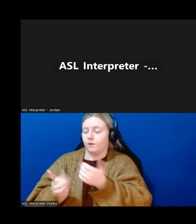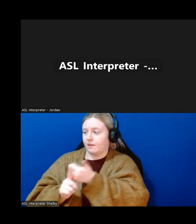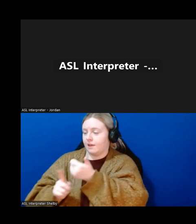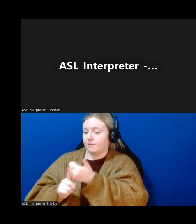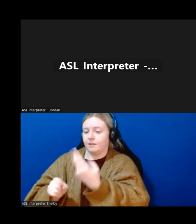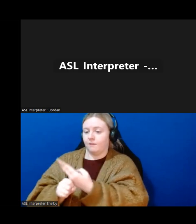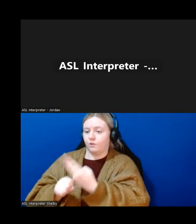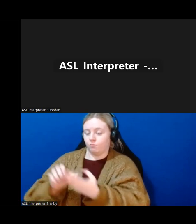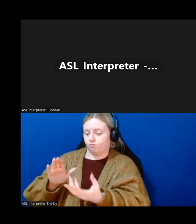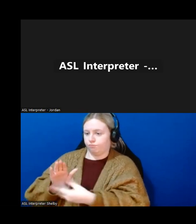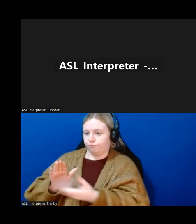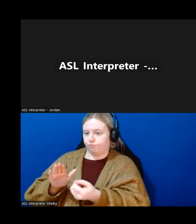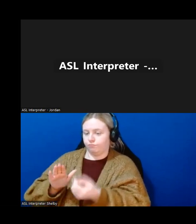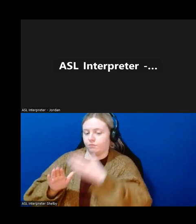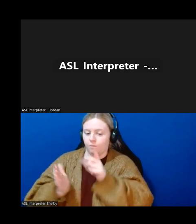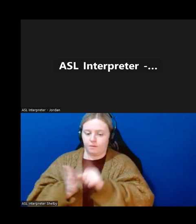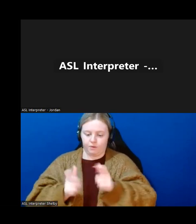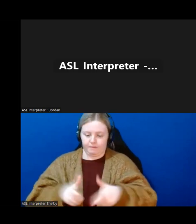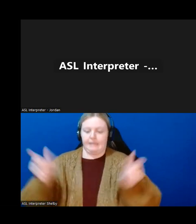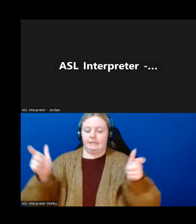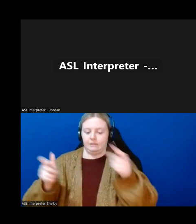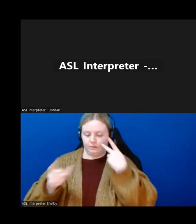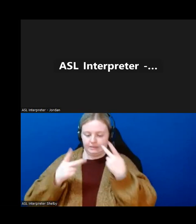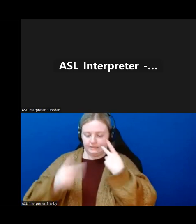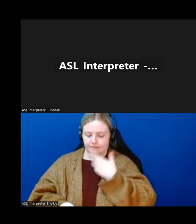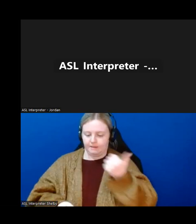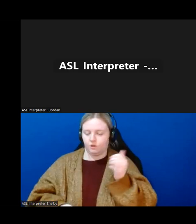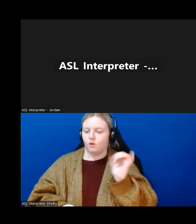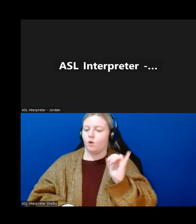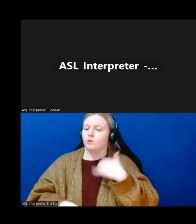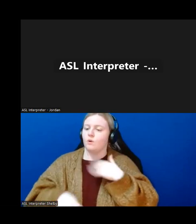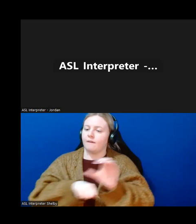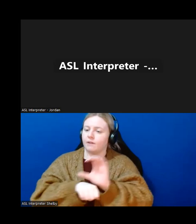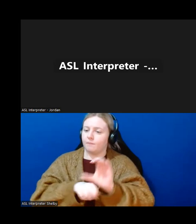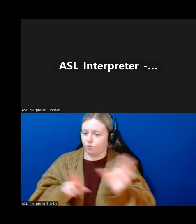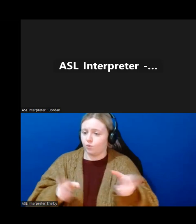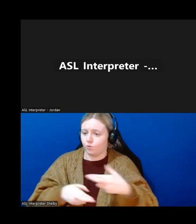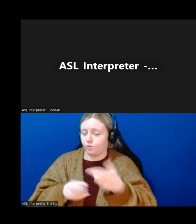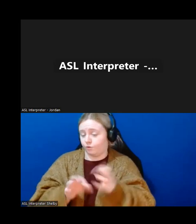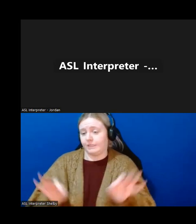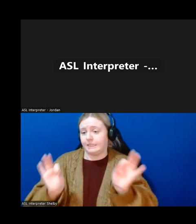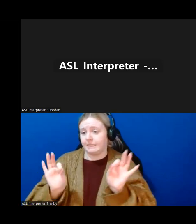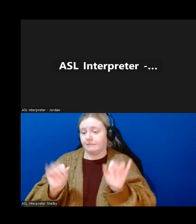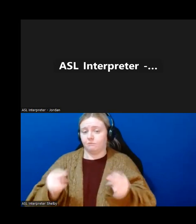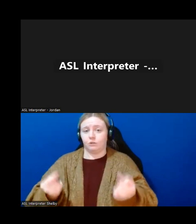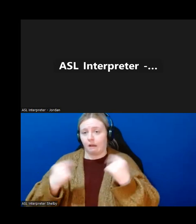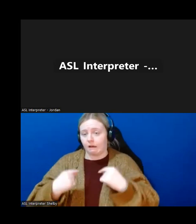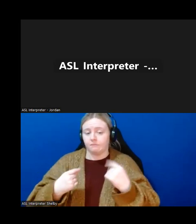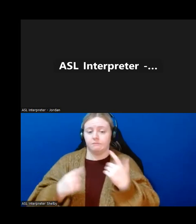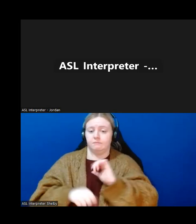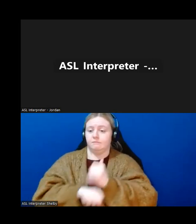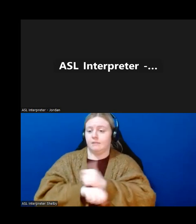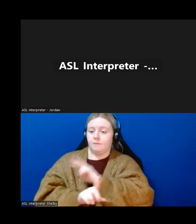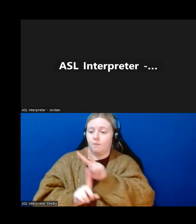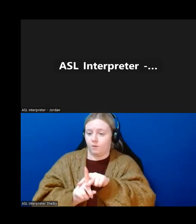to make that bigger. We also have a computer room that is free for folks to use. Just come on in, make an appointment. And within